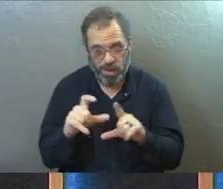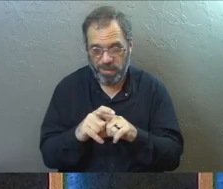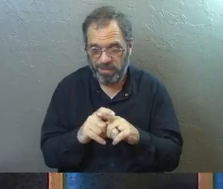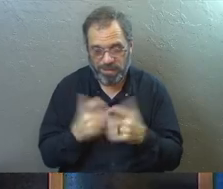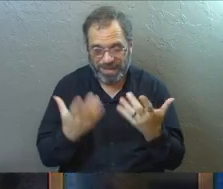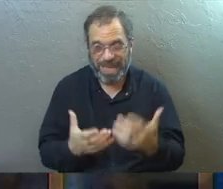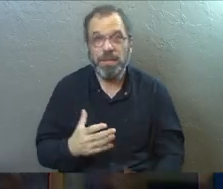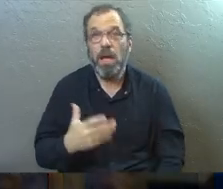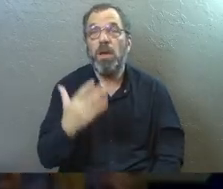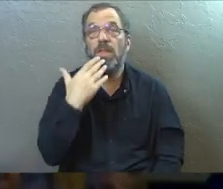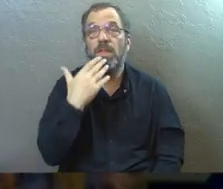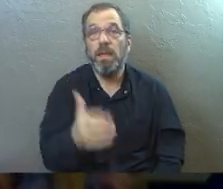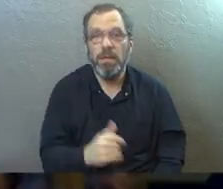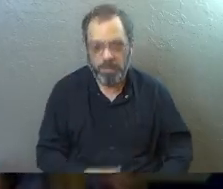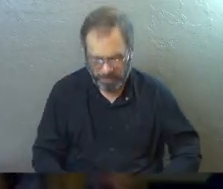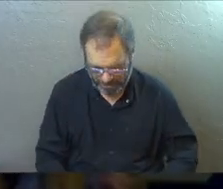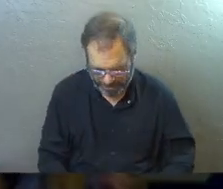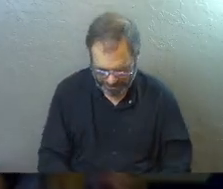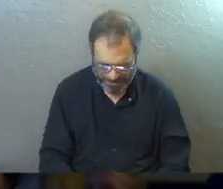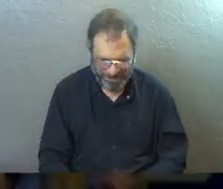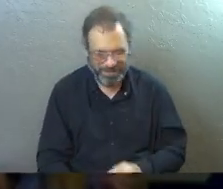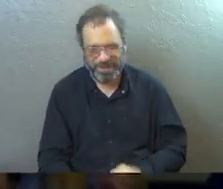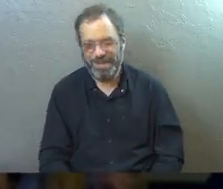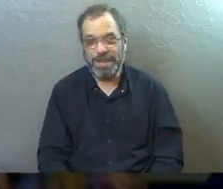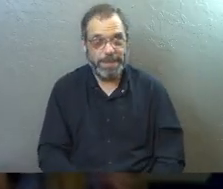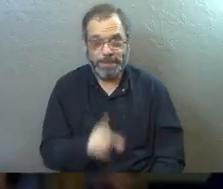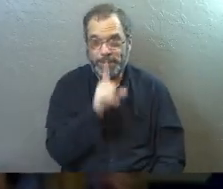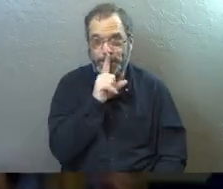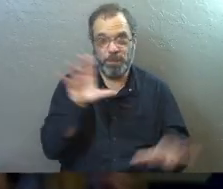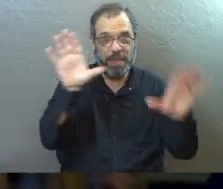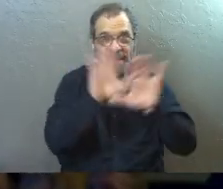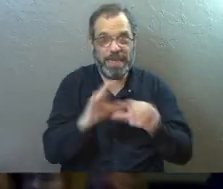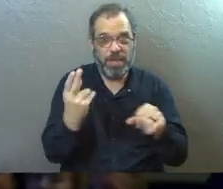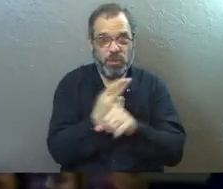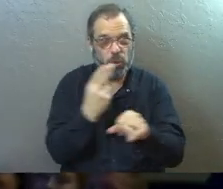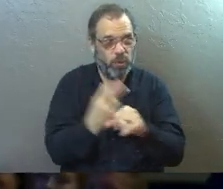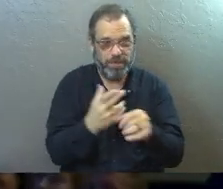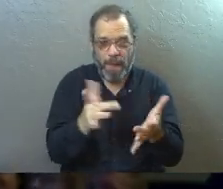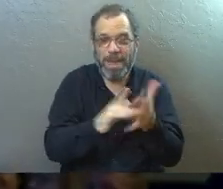And again, you're welcome. We don't do that every Sunday.